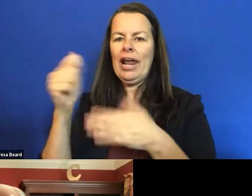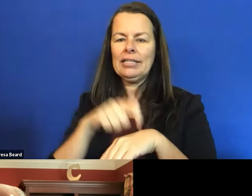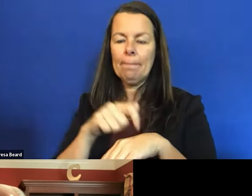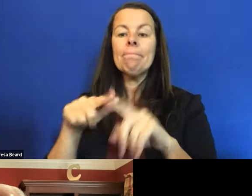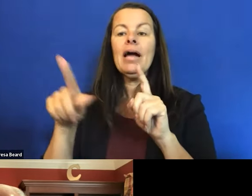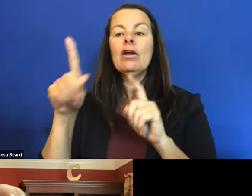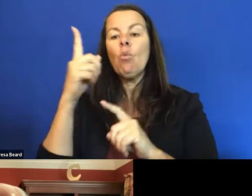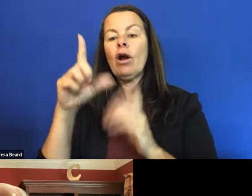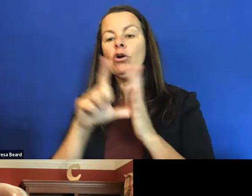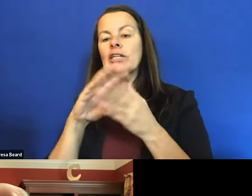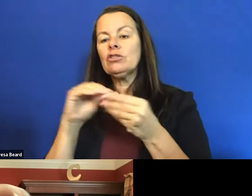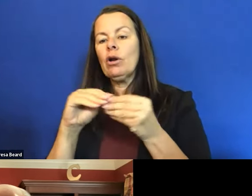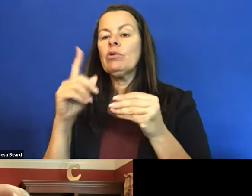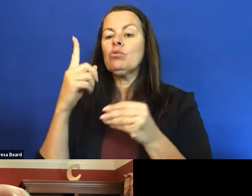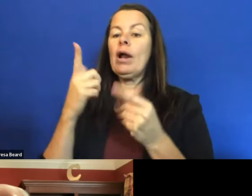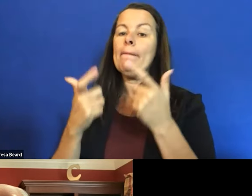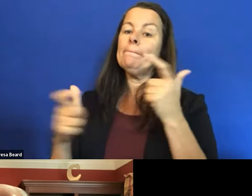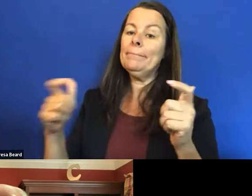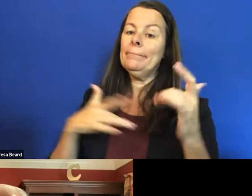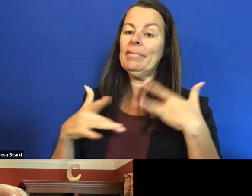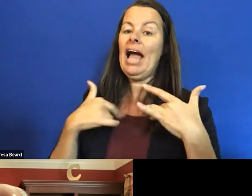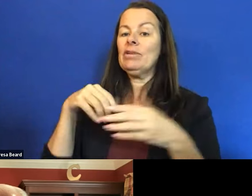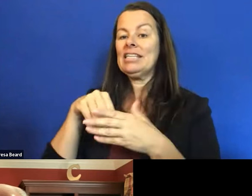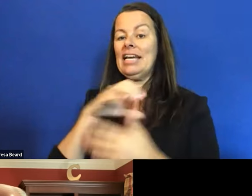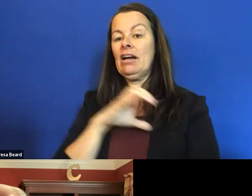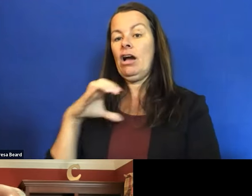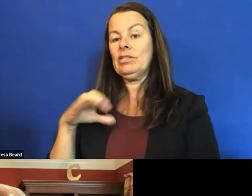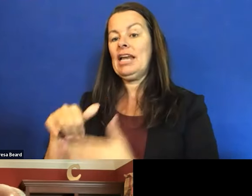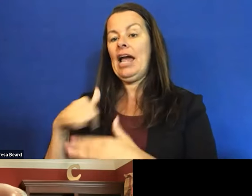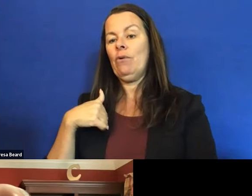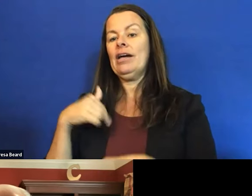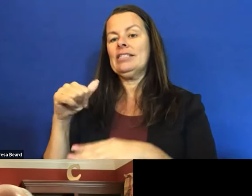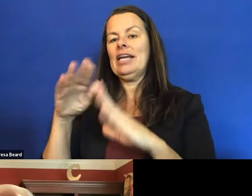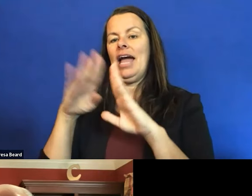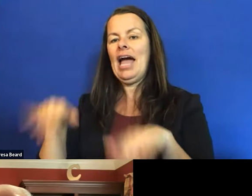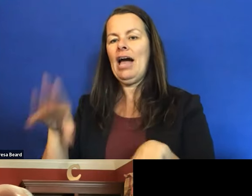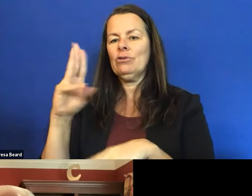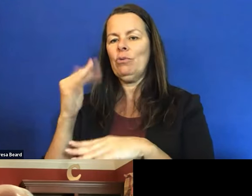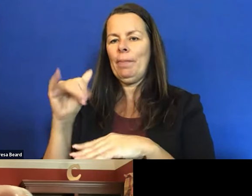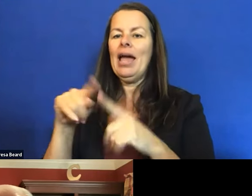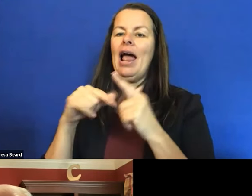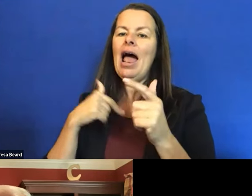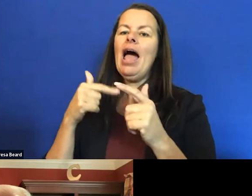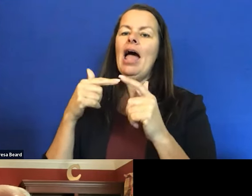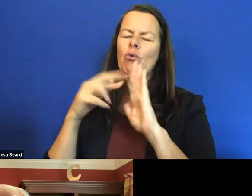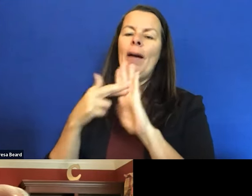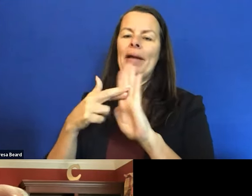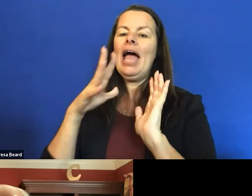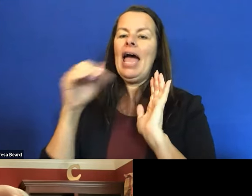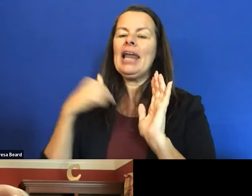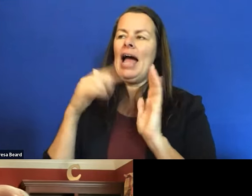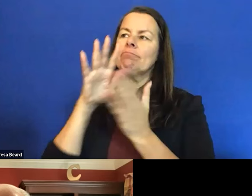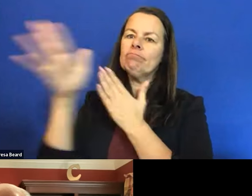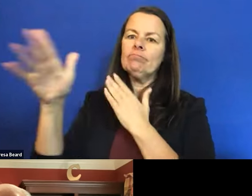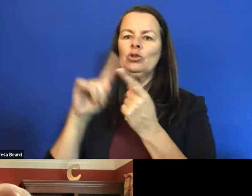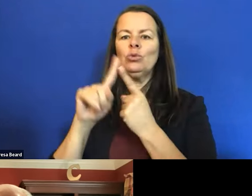one of my big concerns was when I was in the Congress and I was the house whip, I got to take a trip to different countries with a delegation